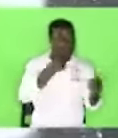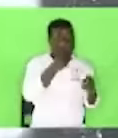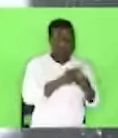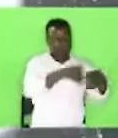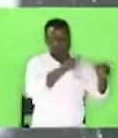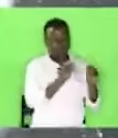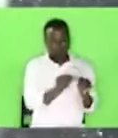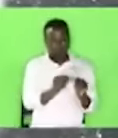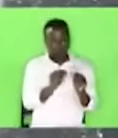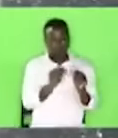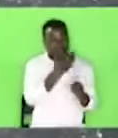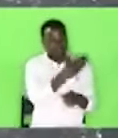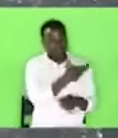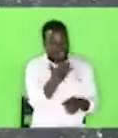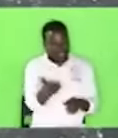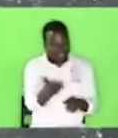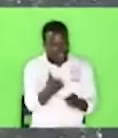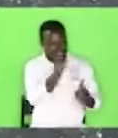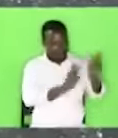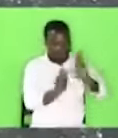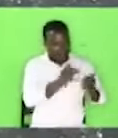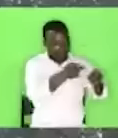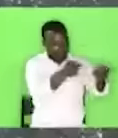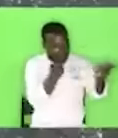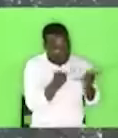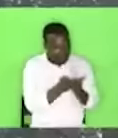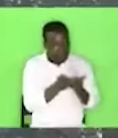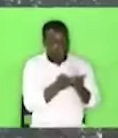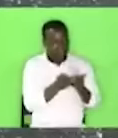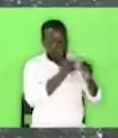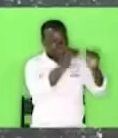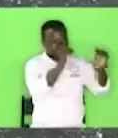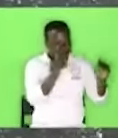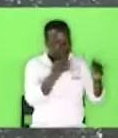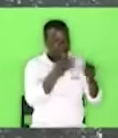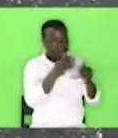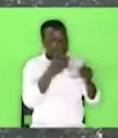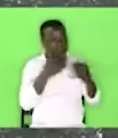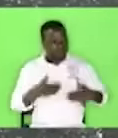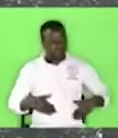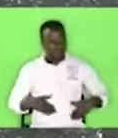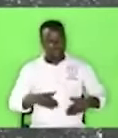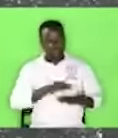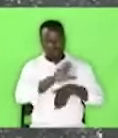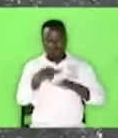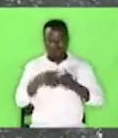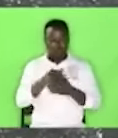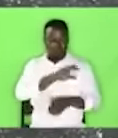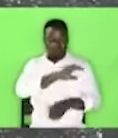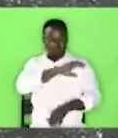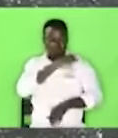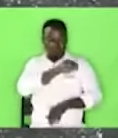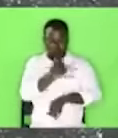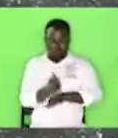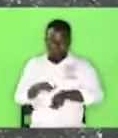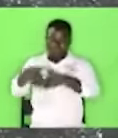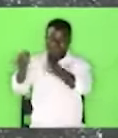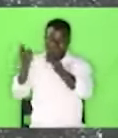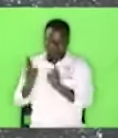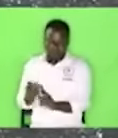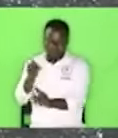or persons or places or classes or bodies to human beings. He did that because